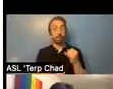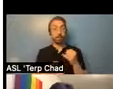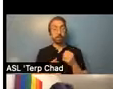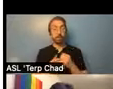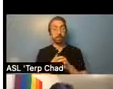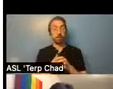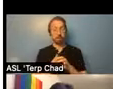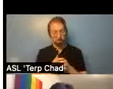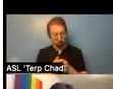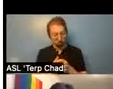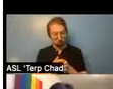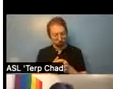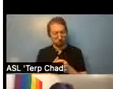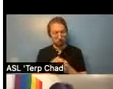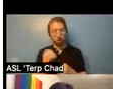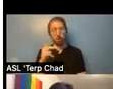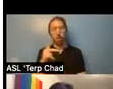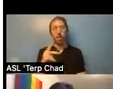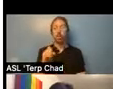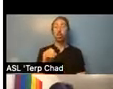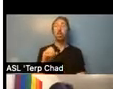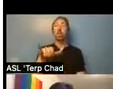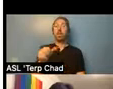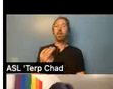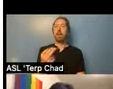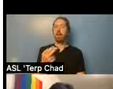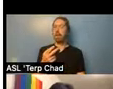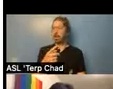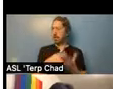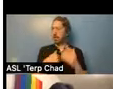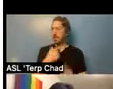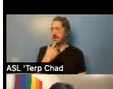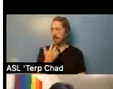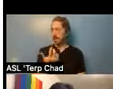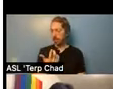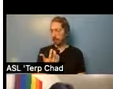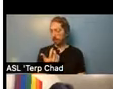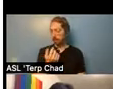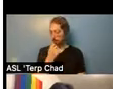uh, okay. Yeah. So yeah. What was I saying? Uh, uh,